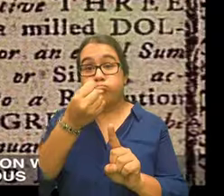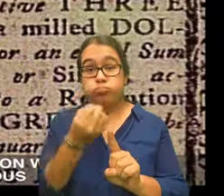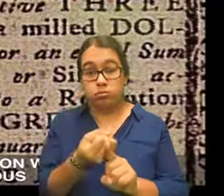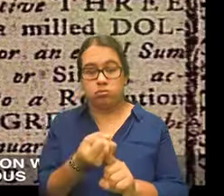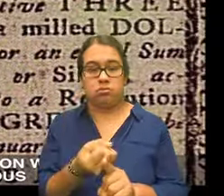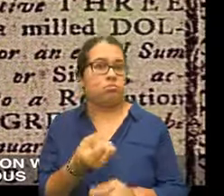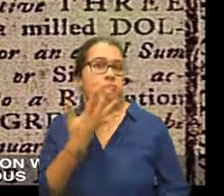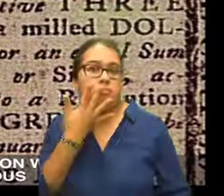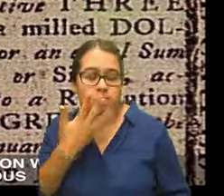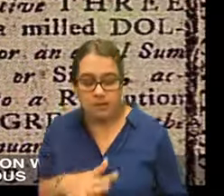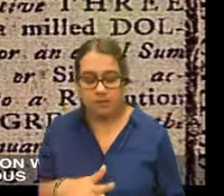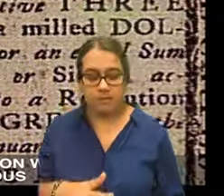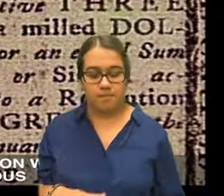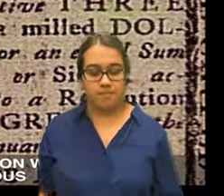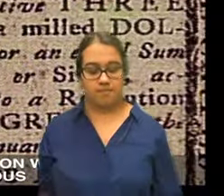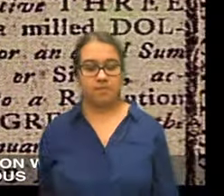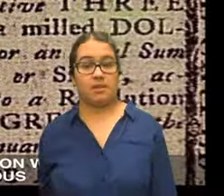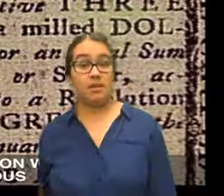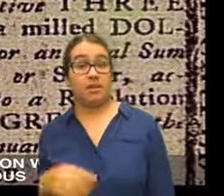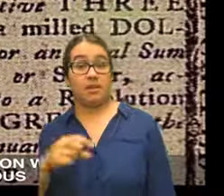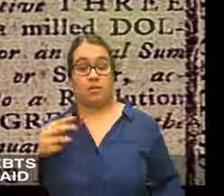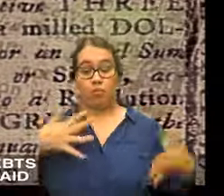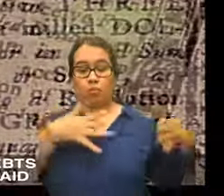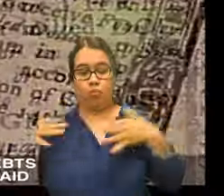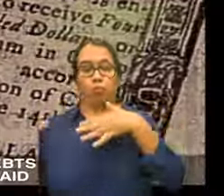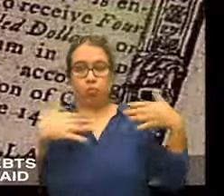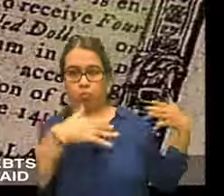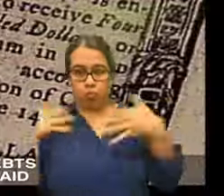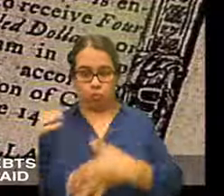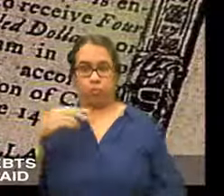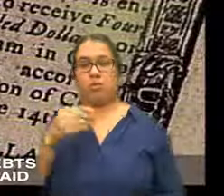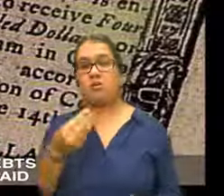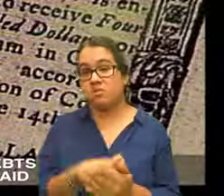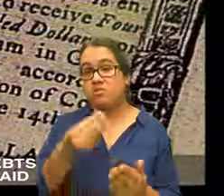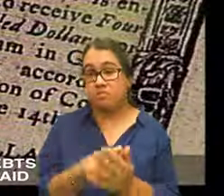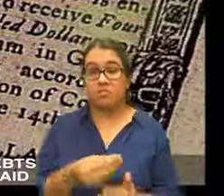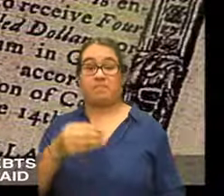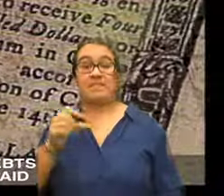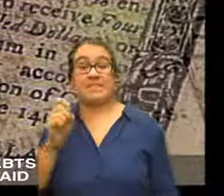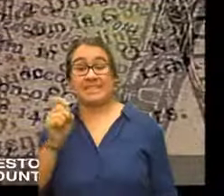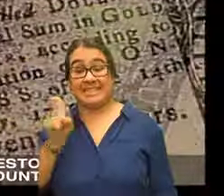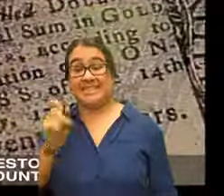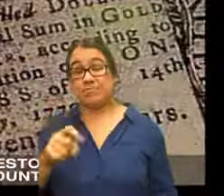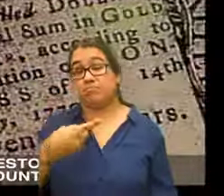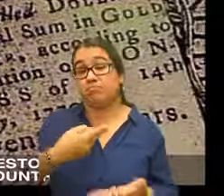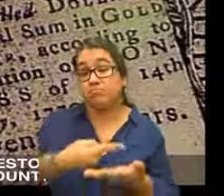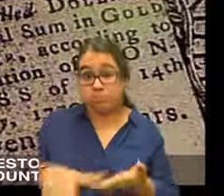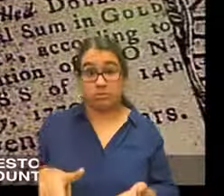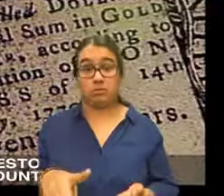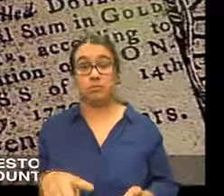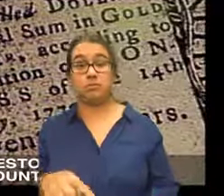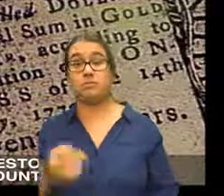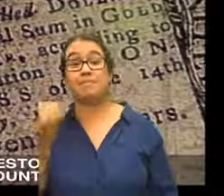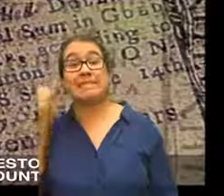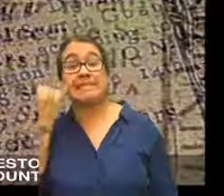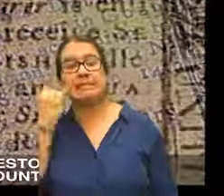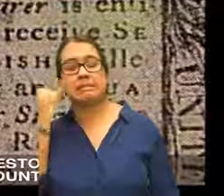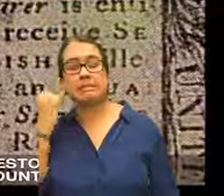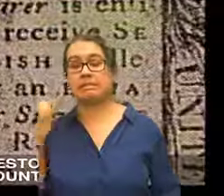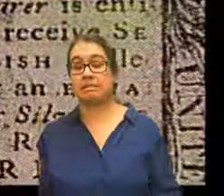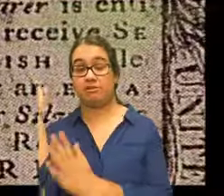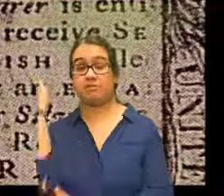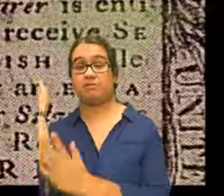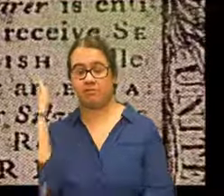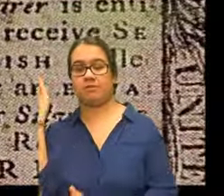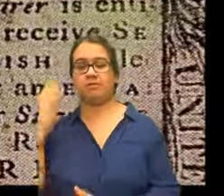it money the financial situation was very very serious with huge war debts that had to be paid if you're going to restore the credit of the